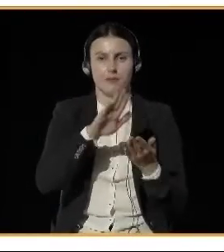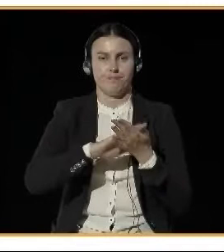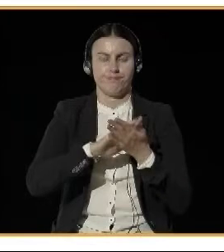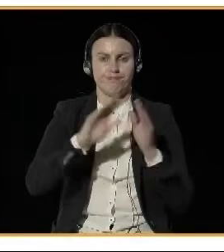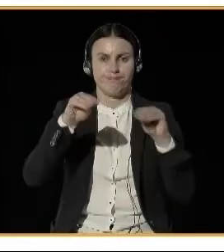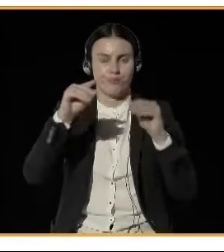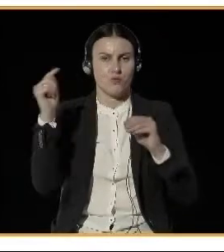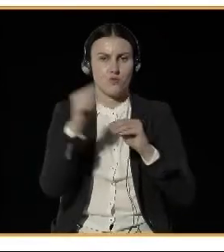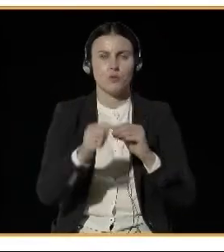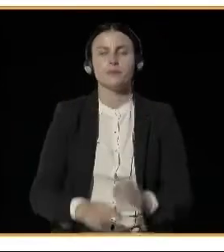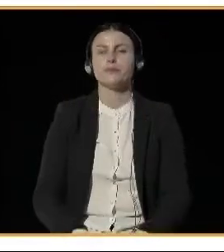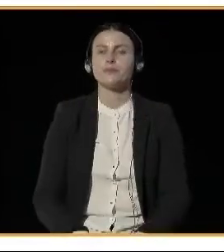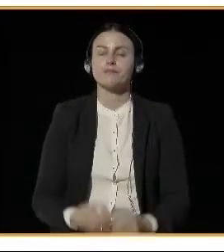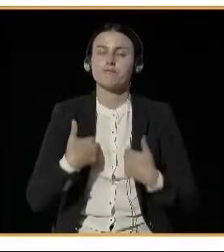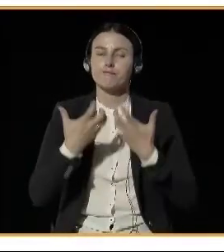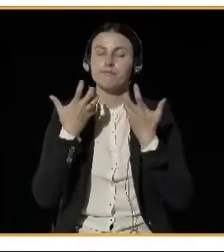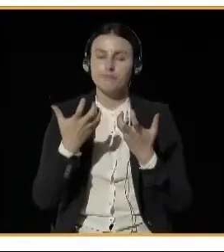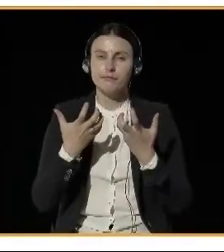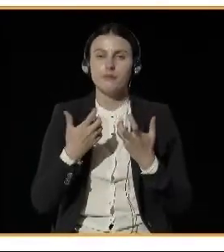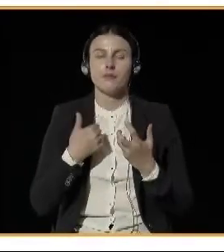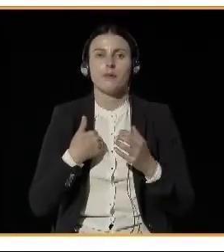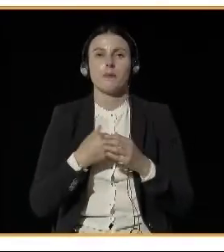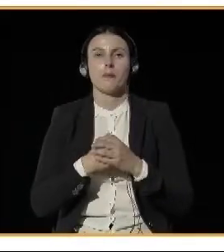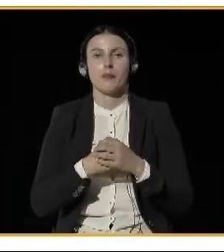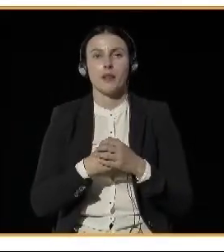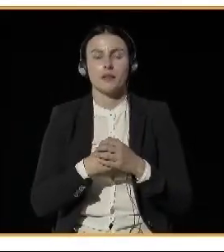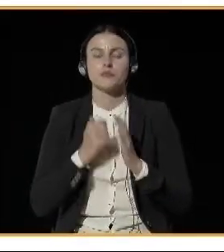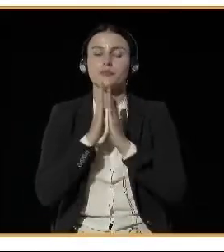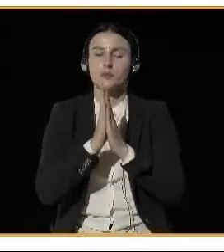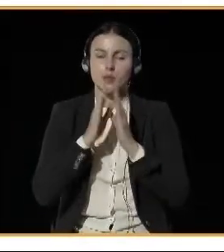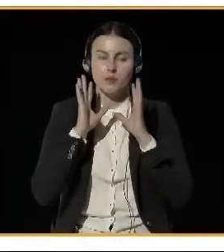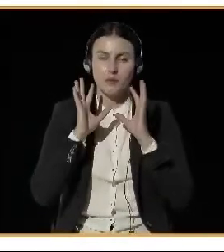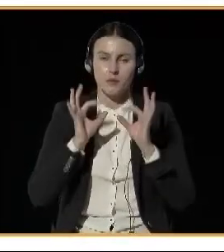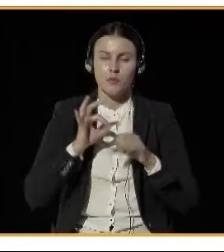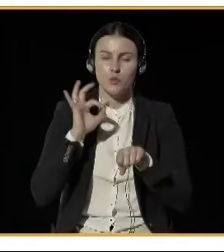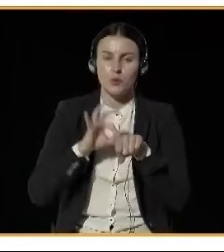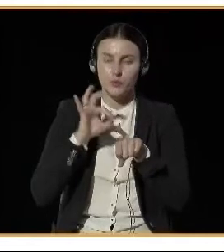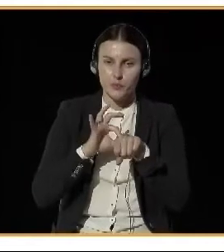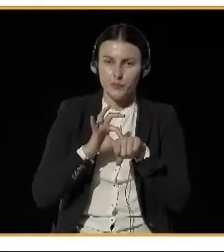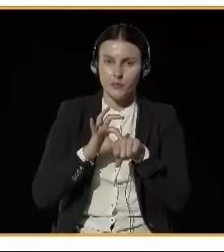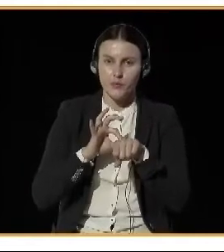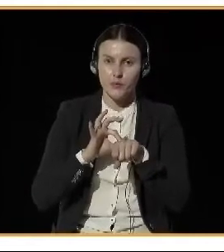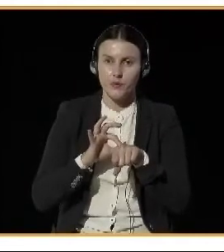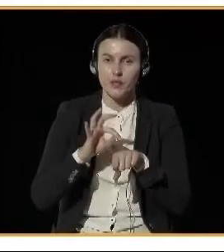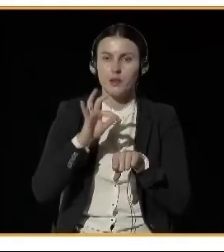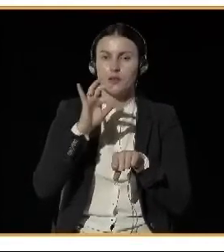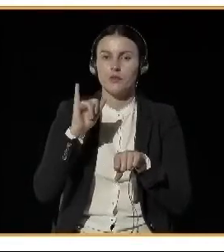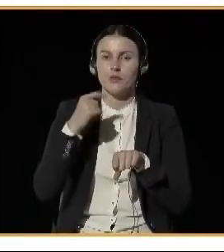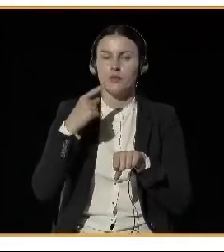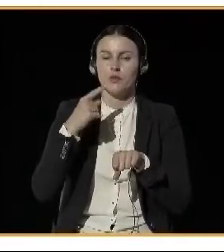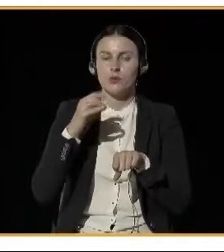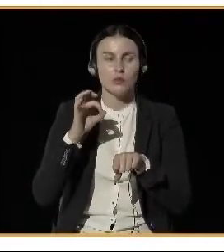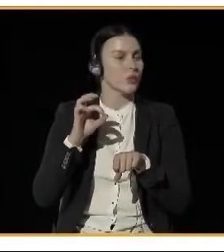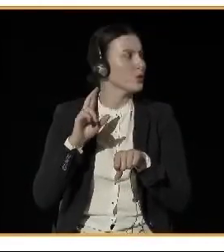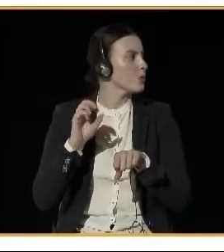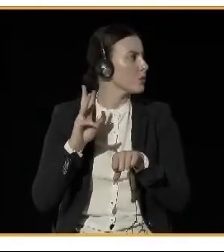to invite Dr. Natalia Fidorów-Kaprawy to introduce us